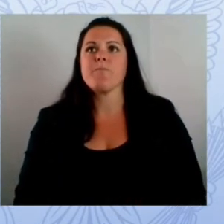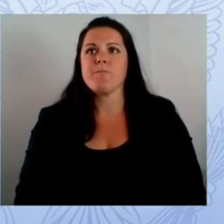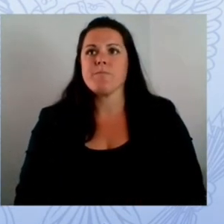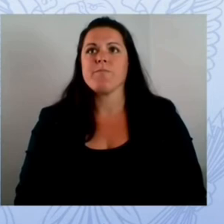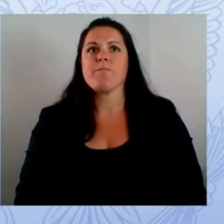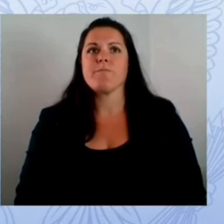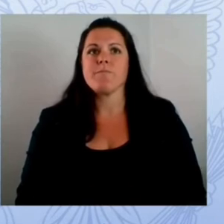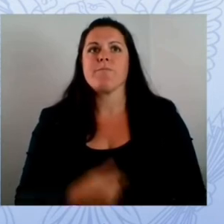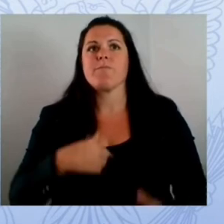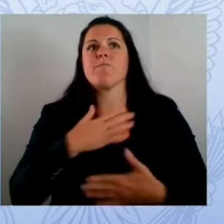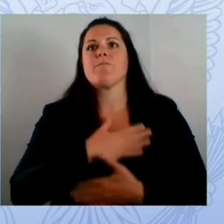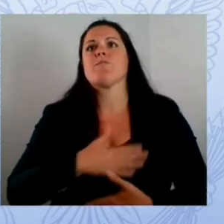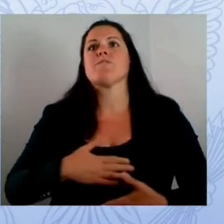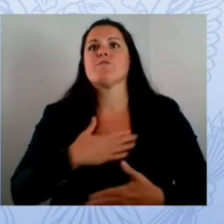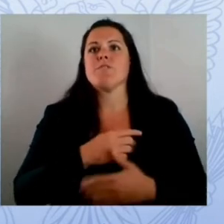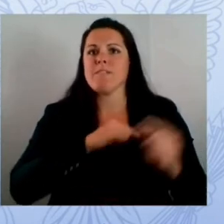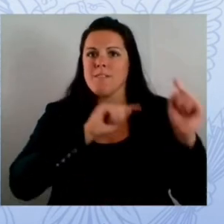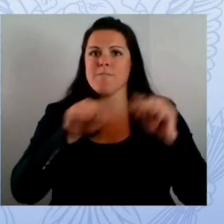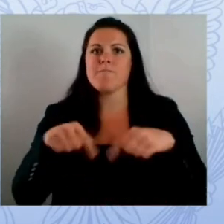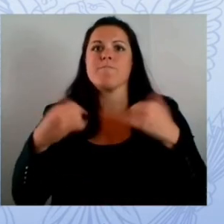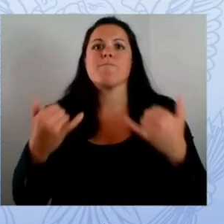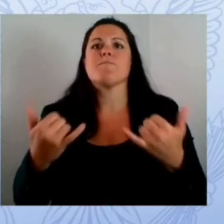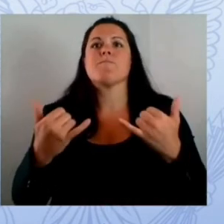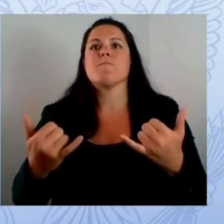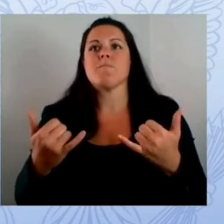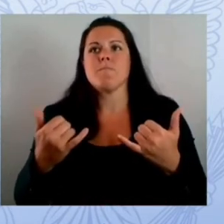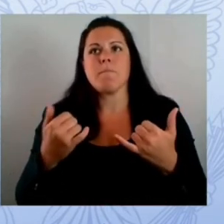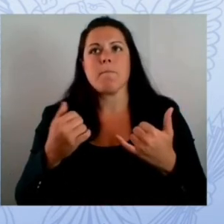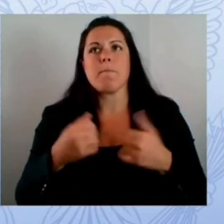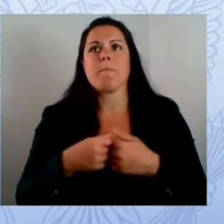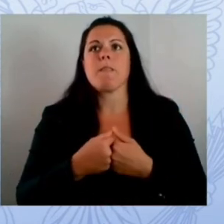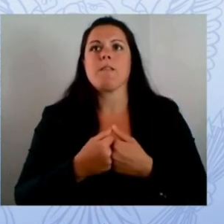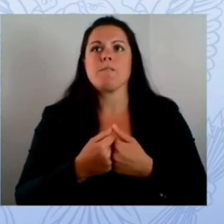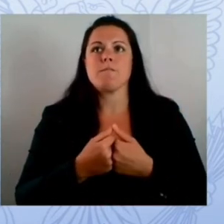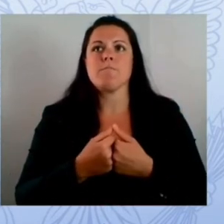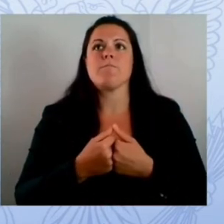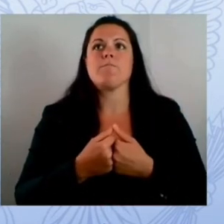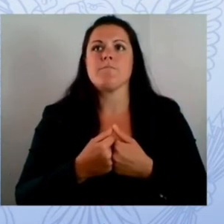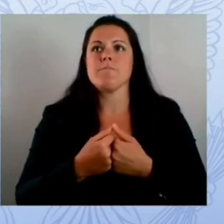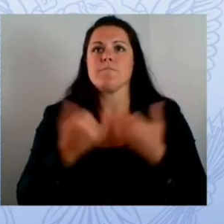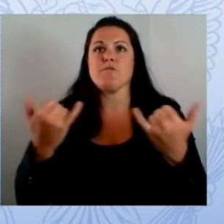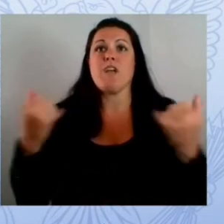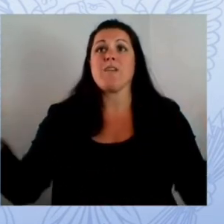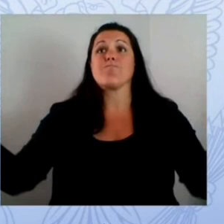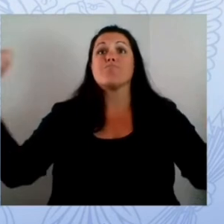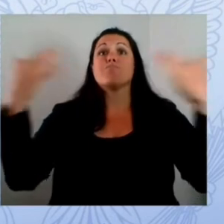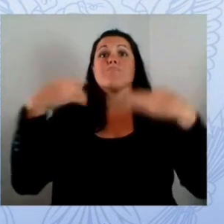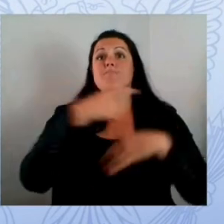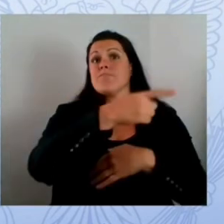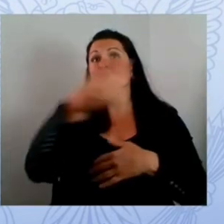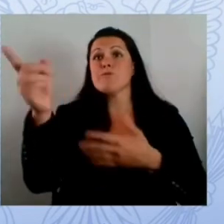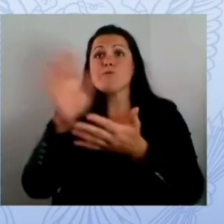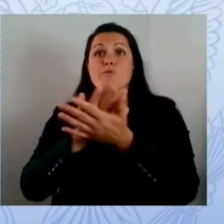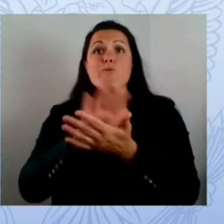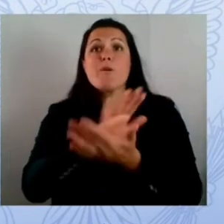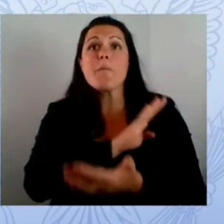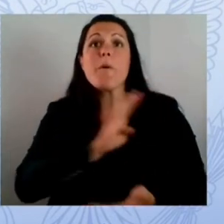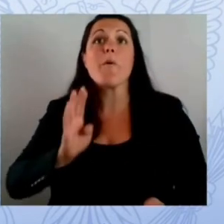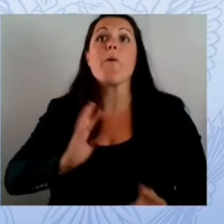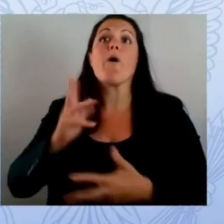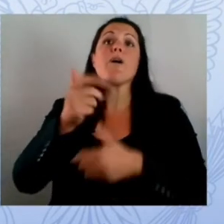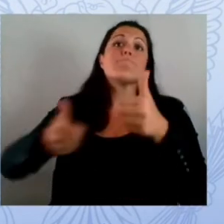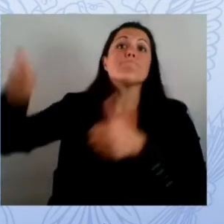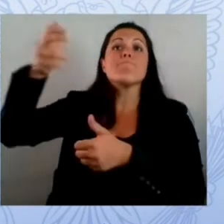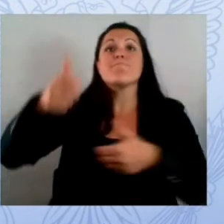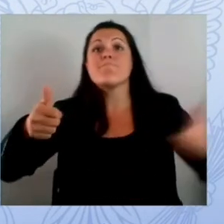actors is like giving them a plastic spoon and saying good luck like they don't always have the knowledge base and the resources what to do and